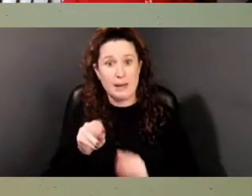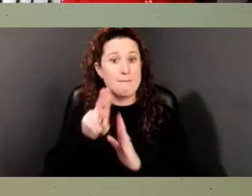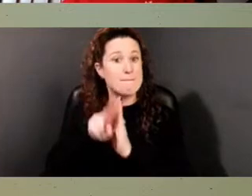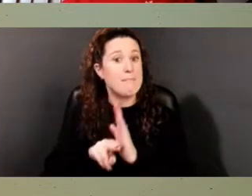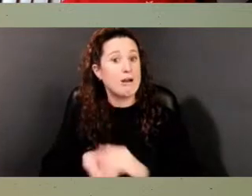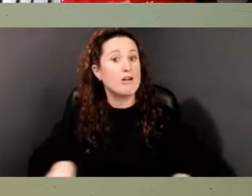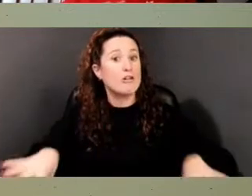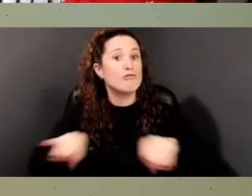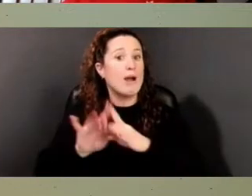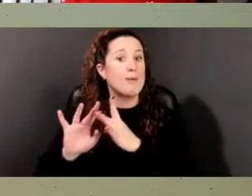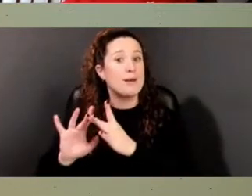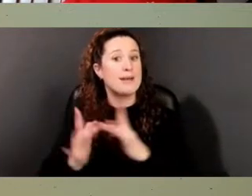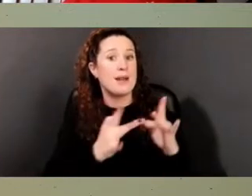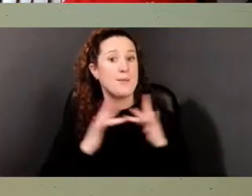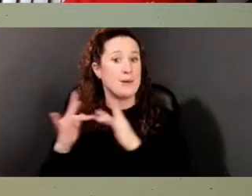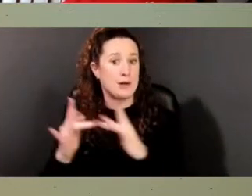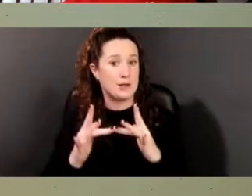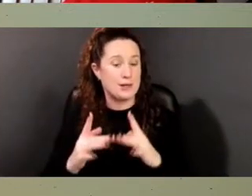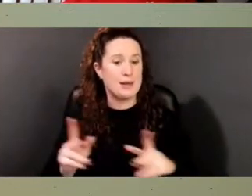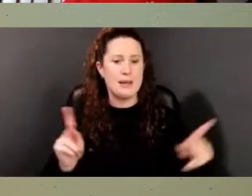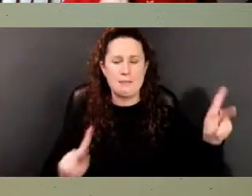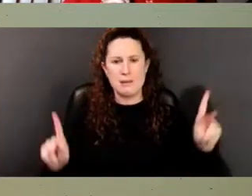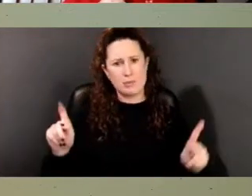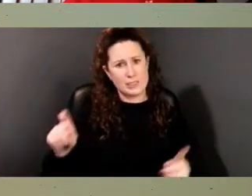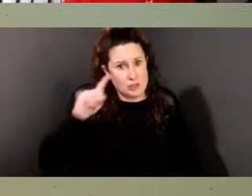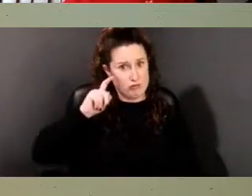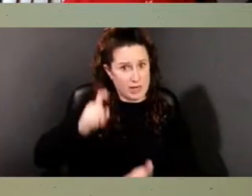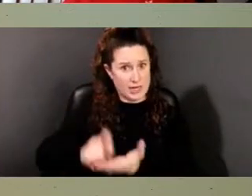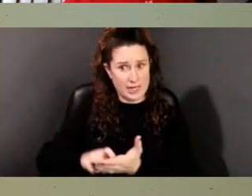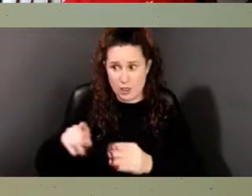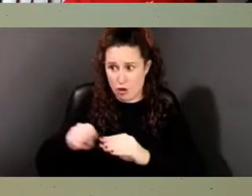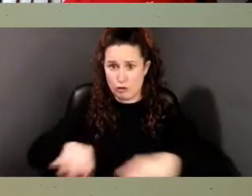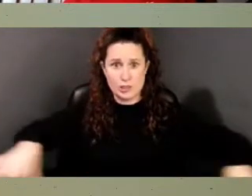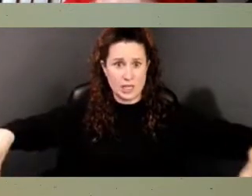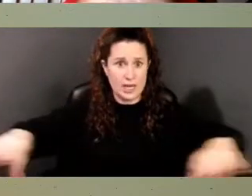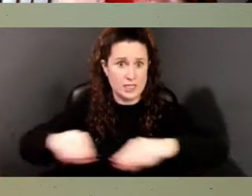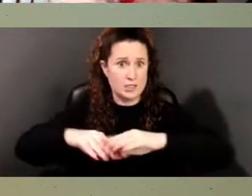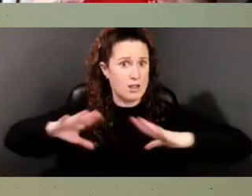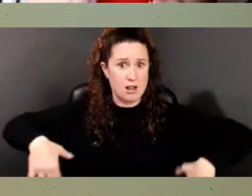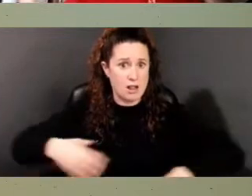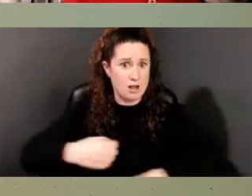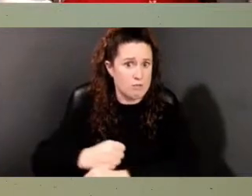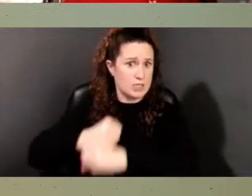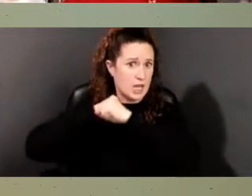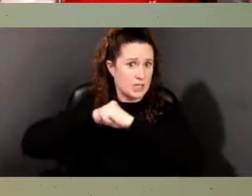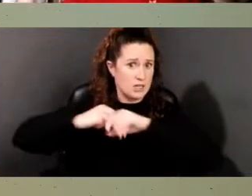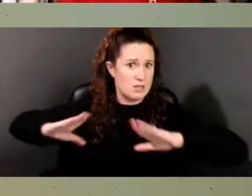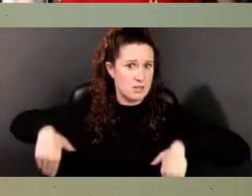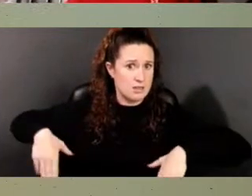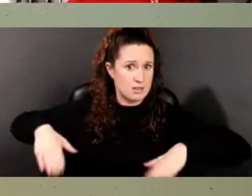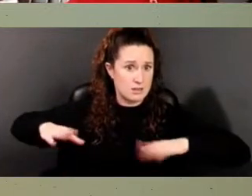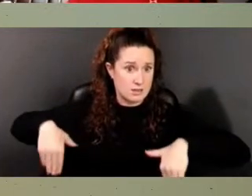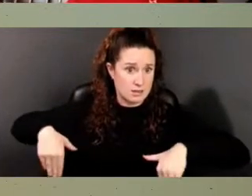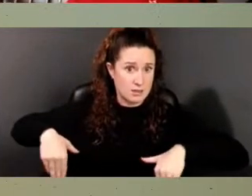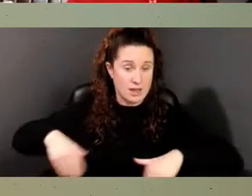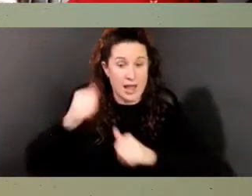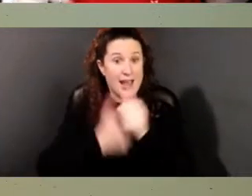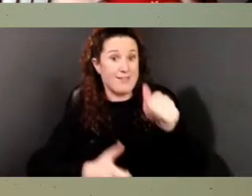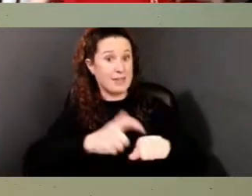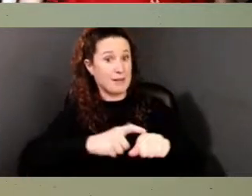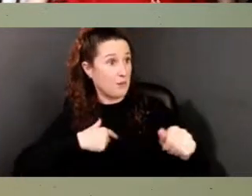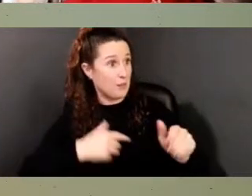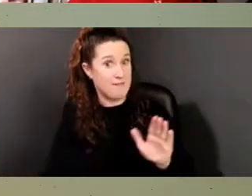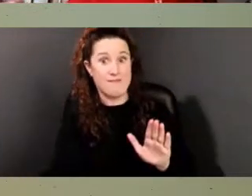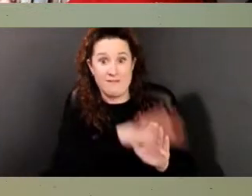folks had to recognize that these sites are not protected. You know, every burial ground that's discovered is not on a wonderful historic burial